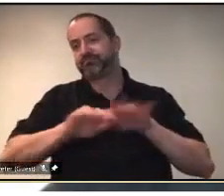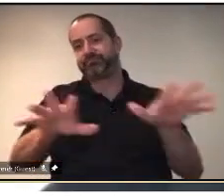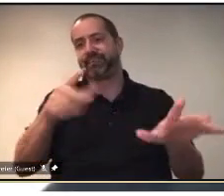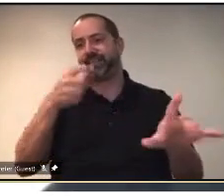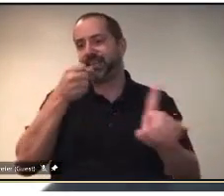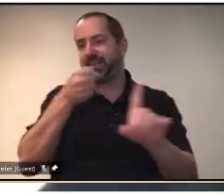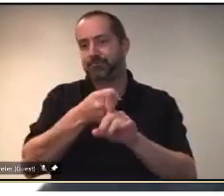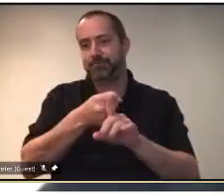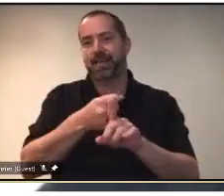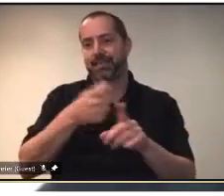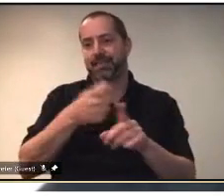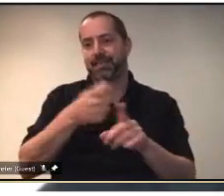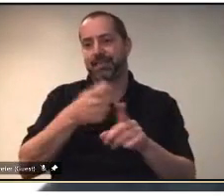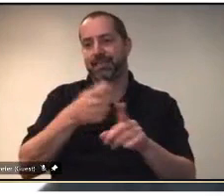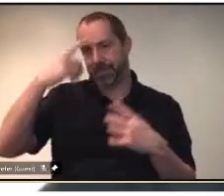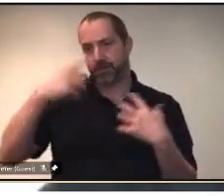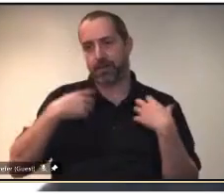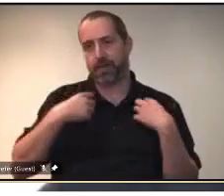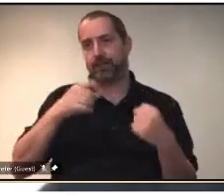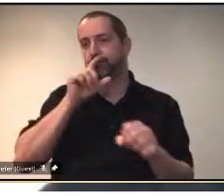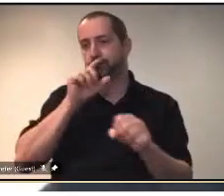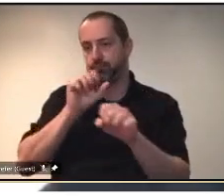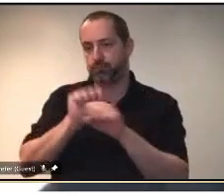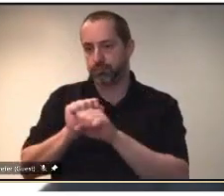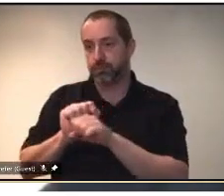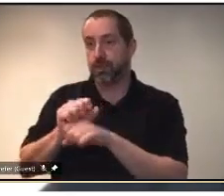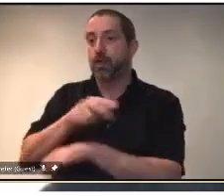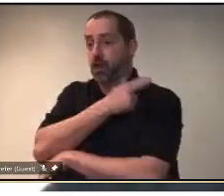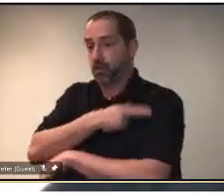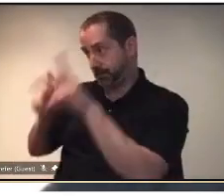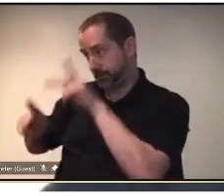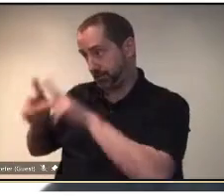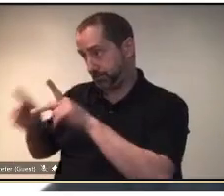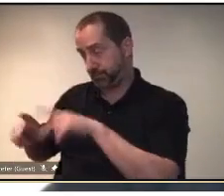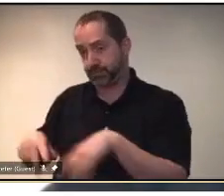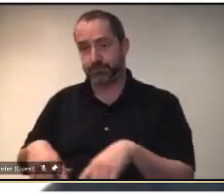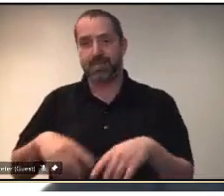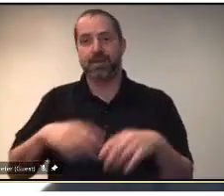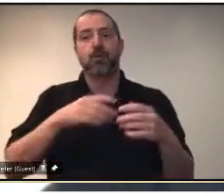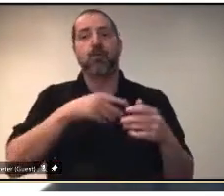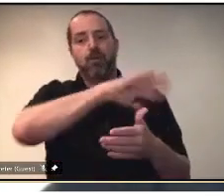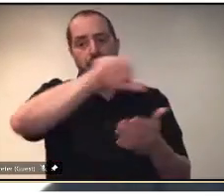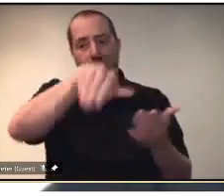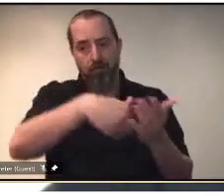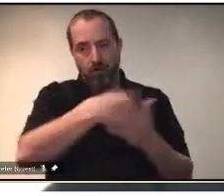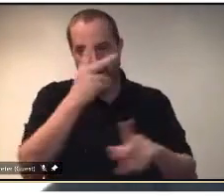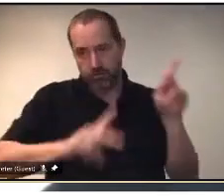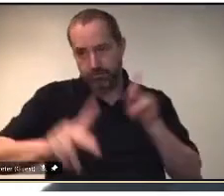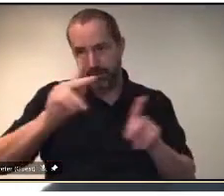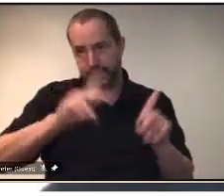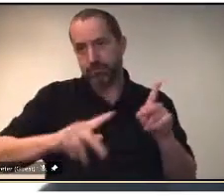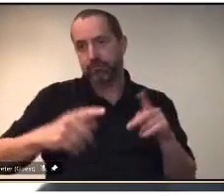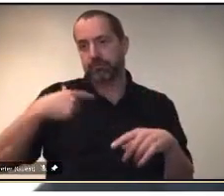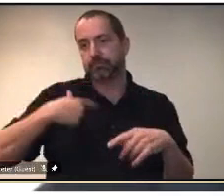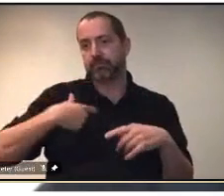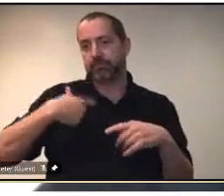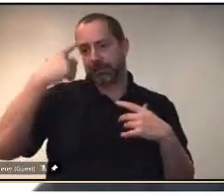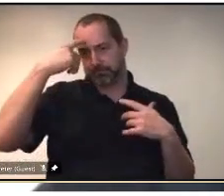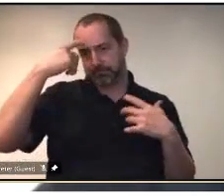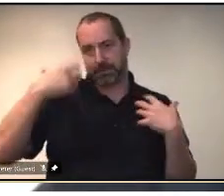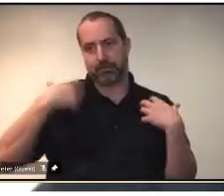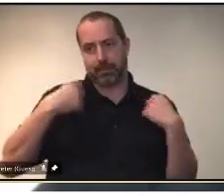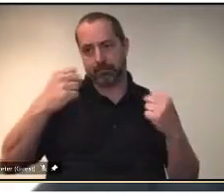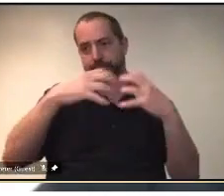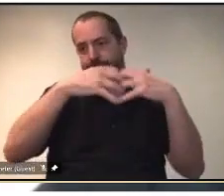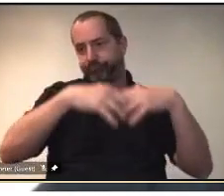health. and everybody needs to be able to take the time that they need to be able to seek the help that they need to to be